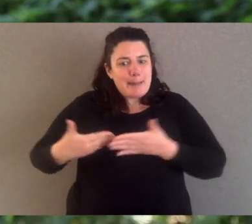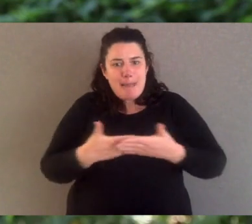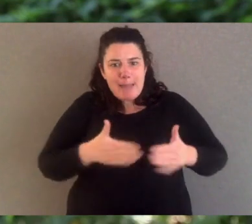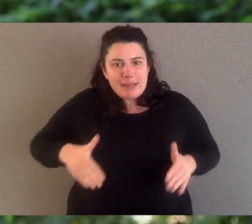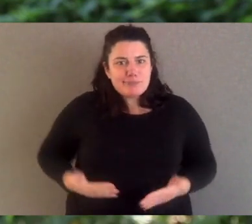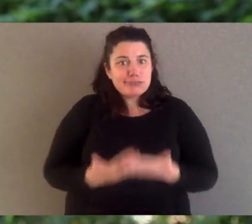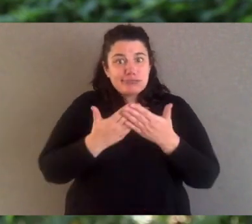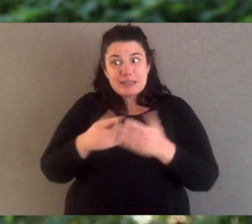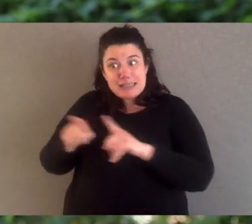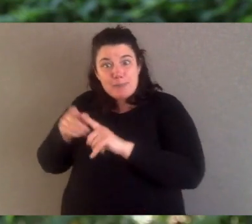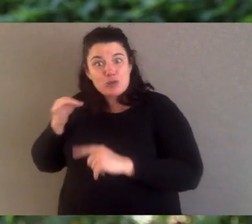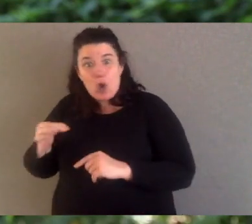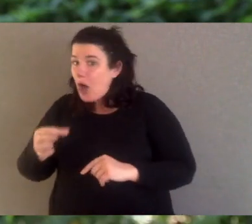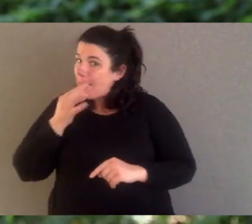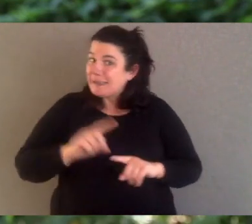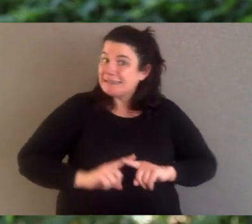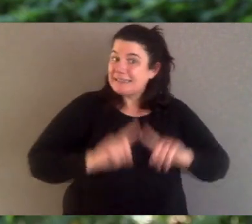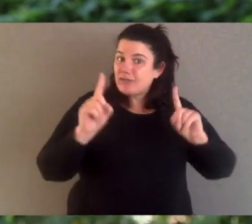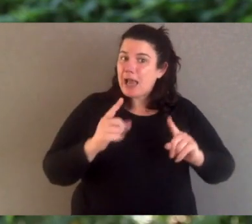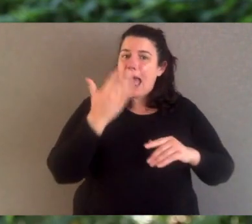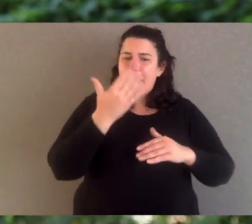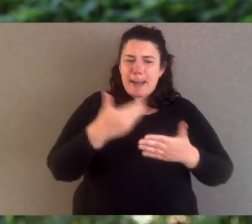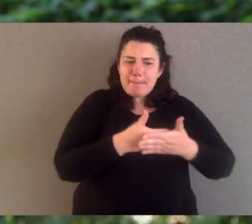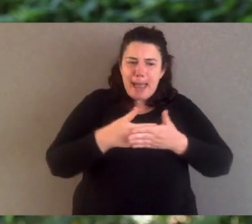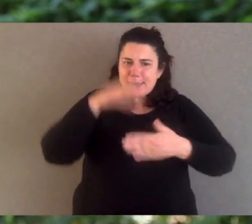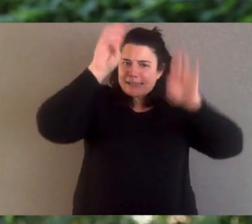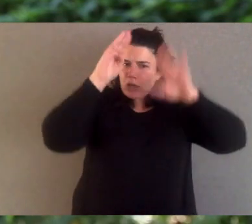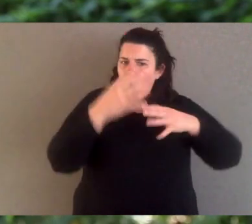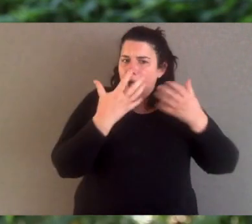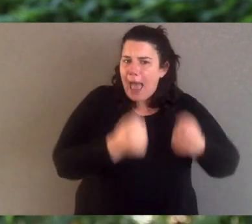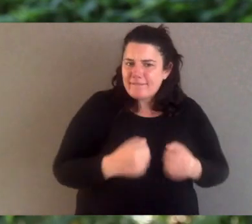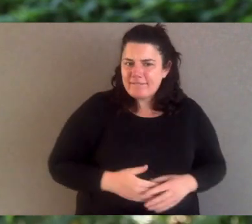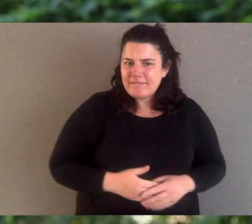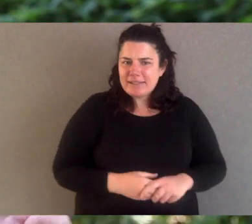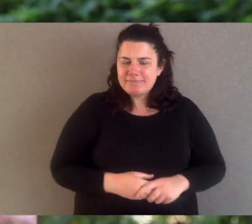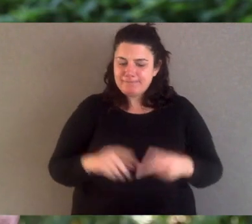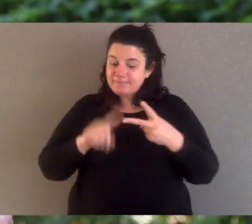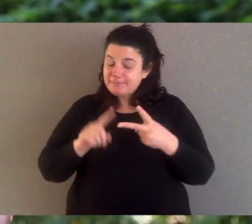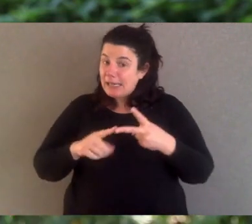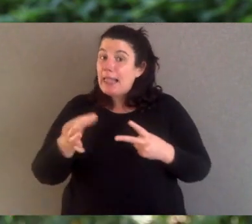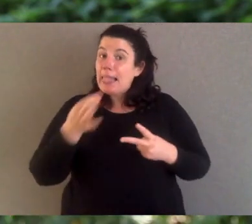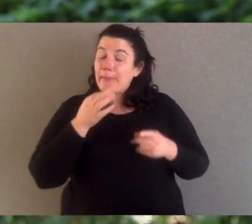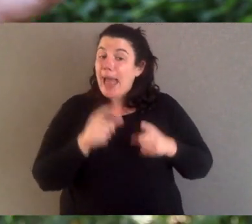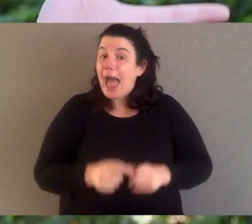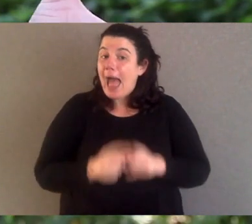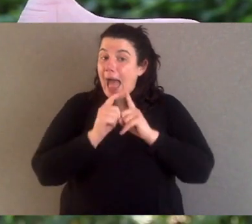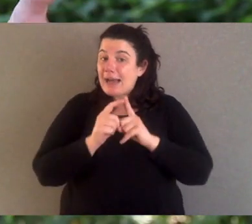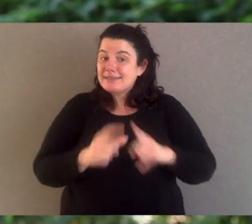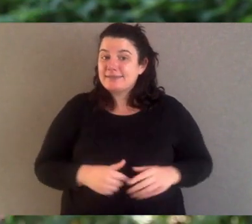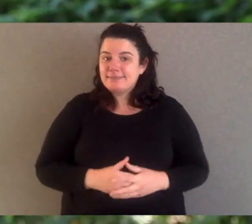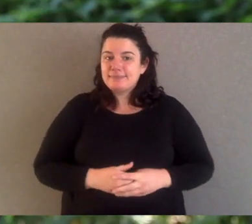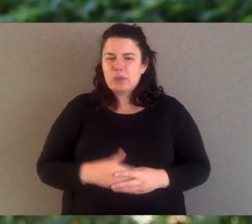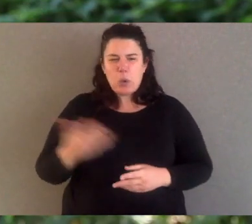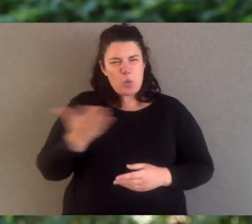homework which is a little bit harder is I want you to tell me where dingoes come from. What's their lineage?